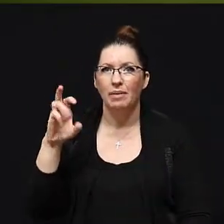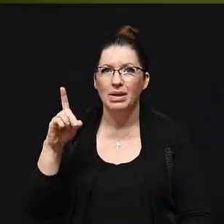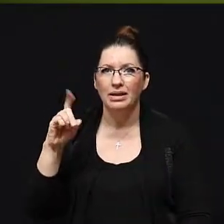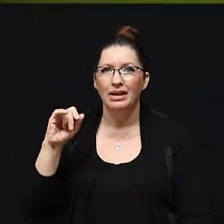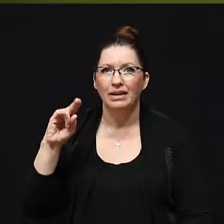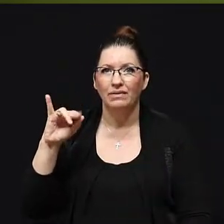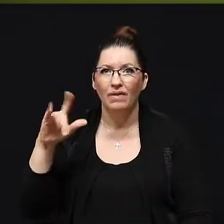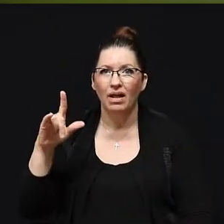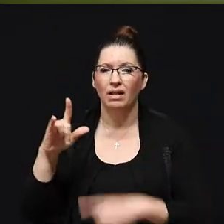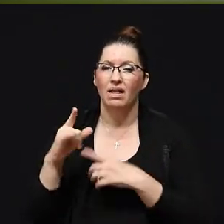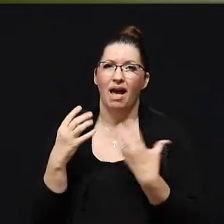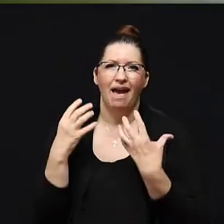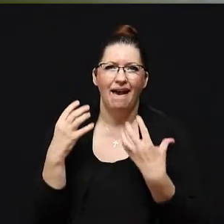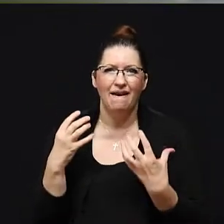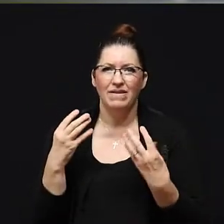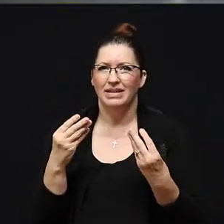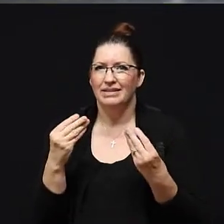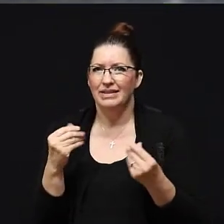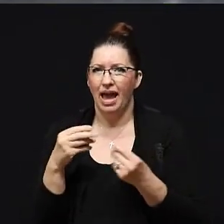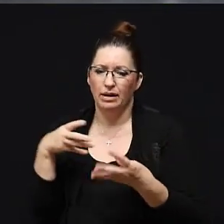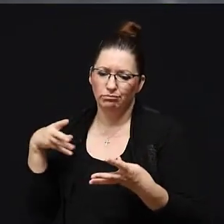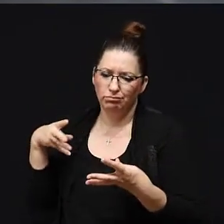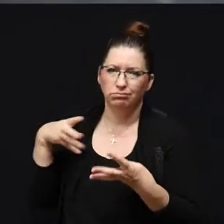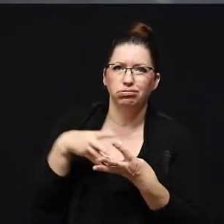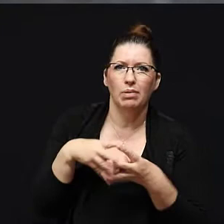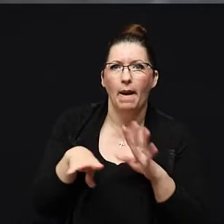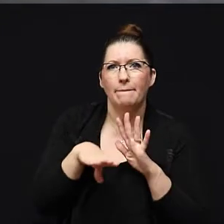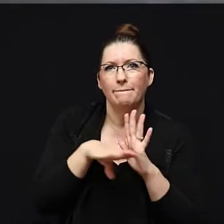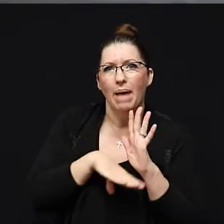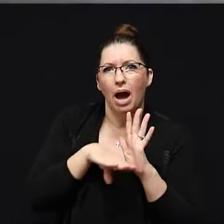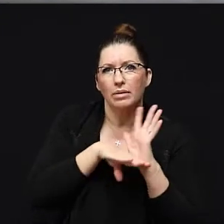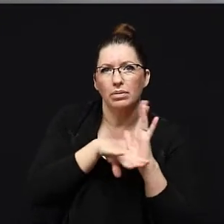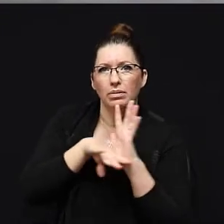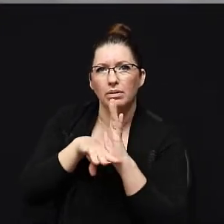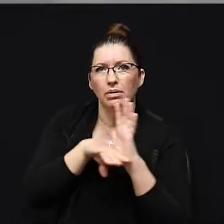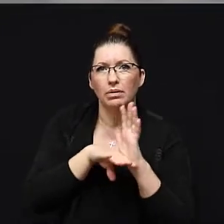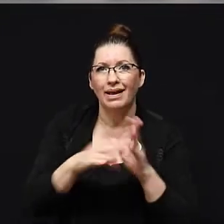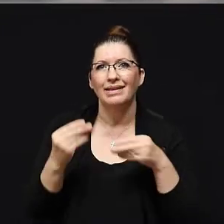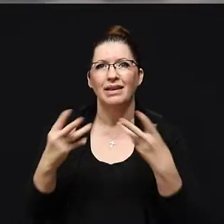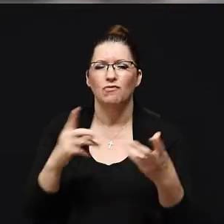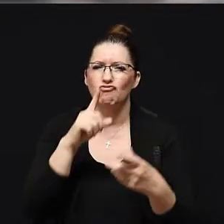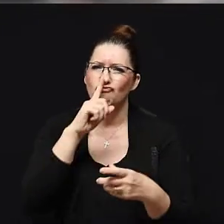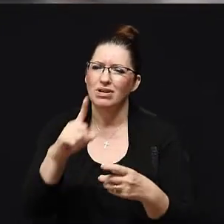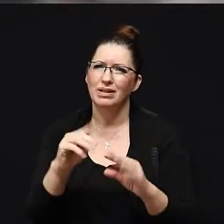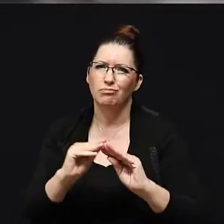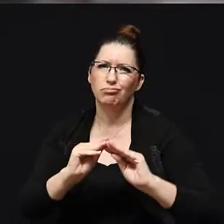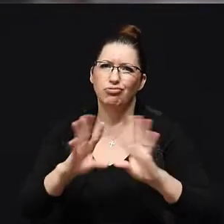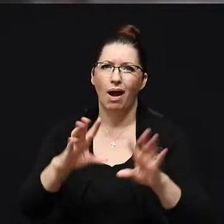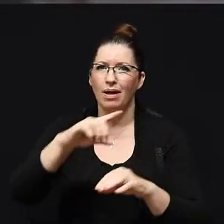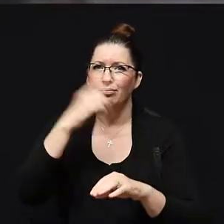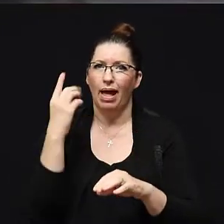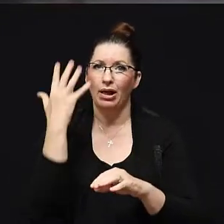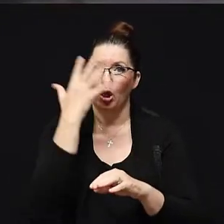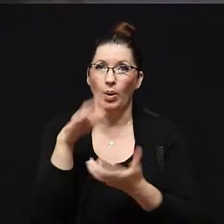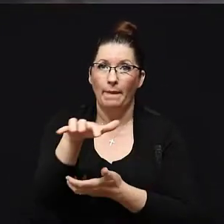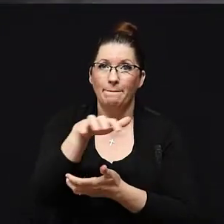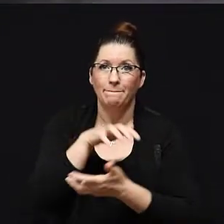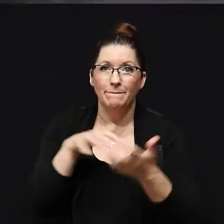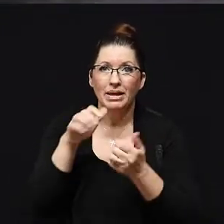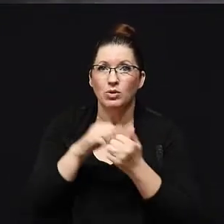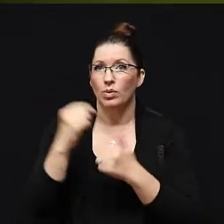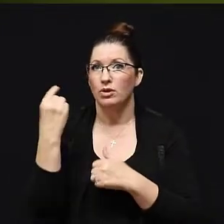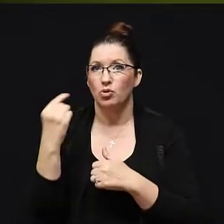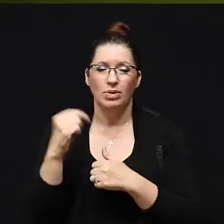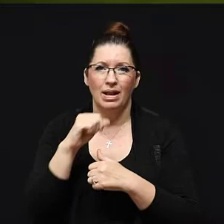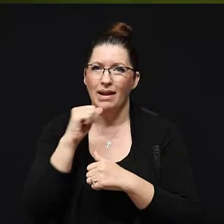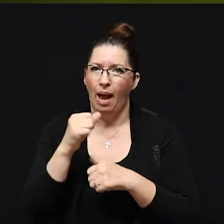gets down into the core or bottom of the turf, and gives it that lush black look that we want mixed with the green and doesn't mute the color.